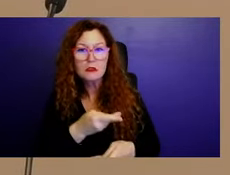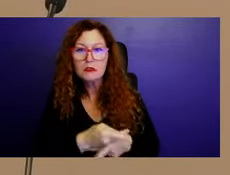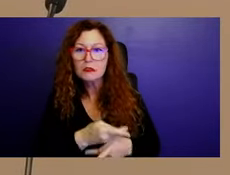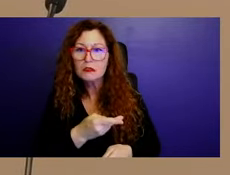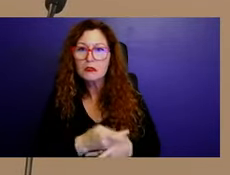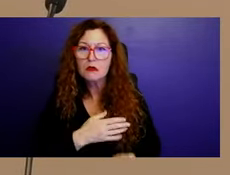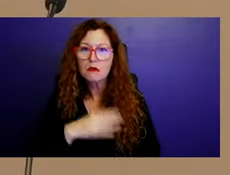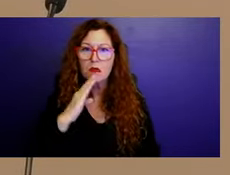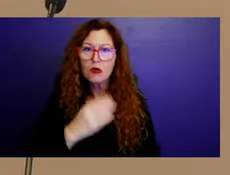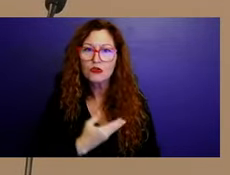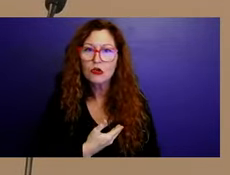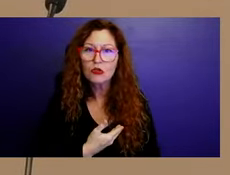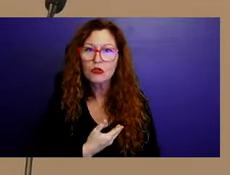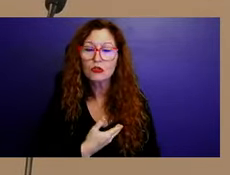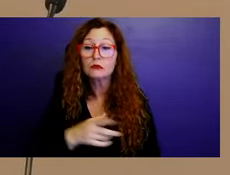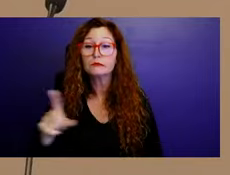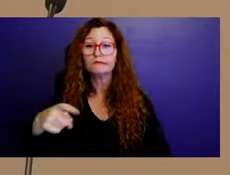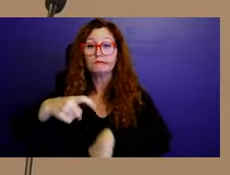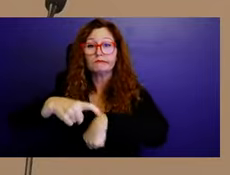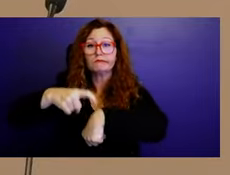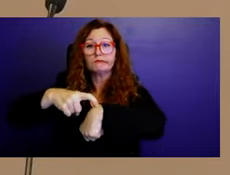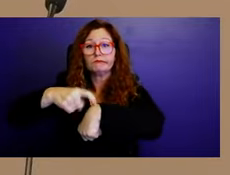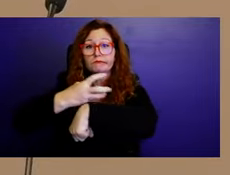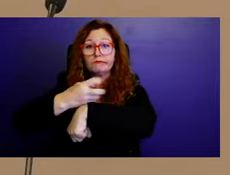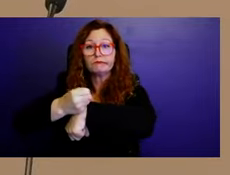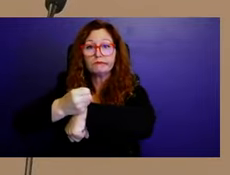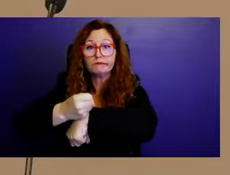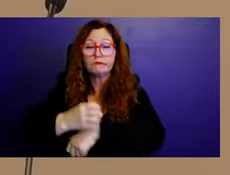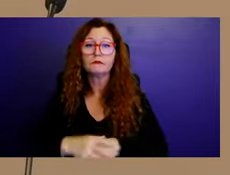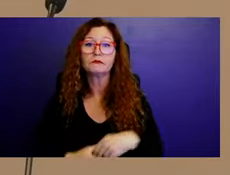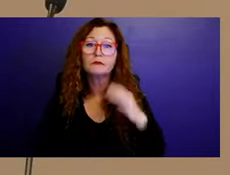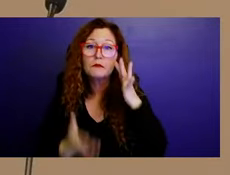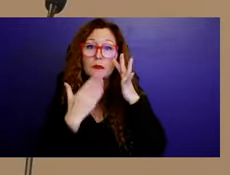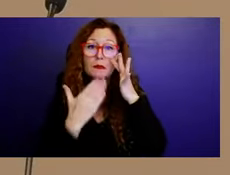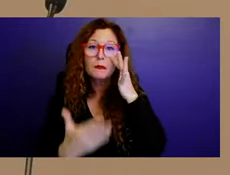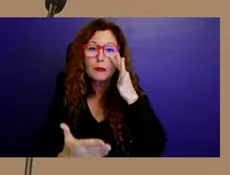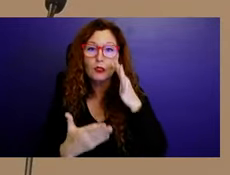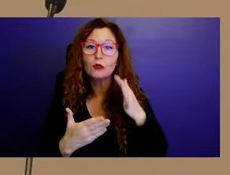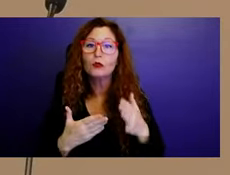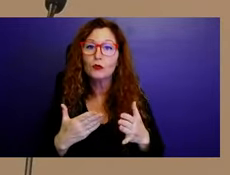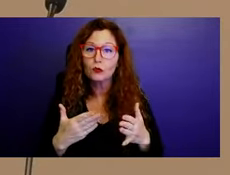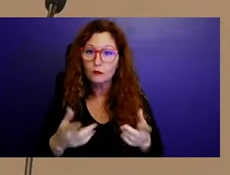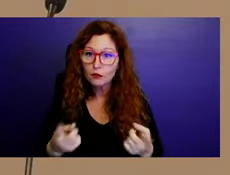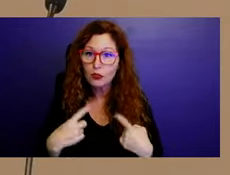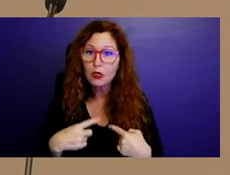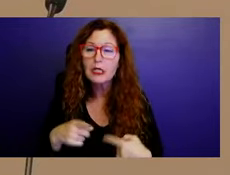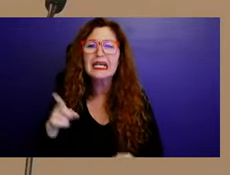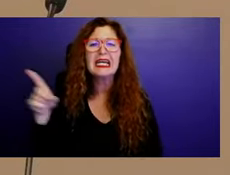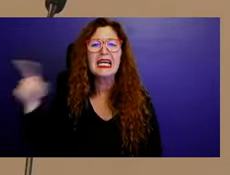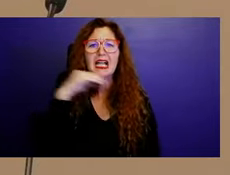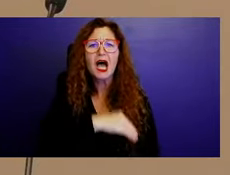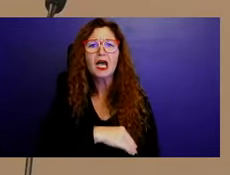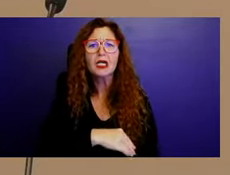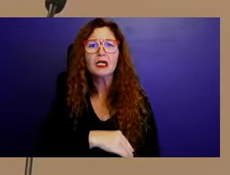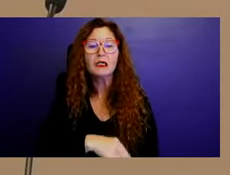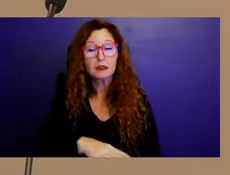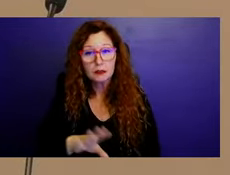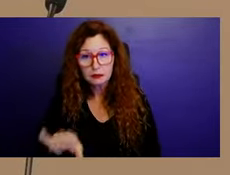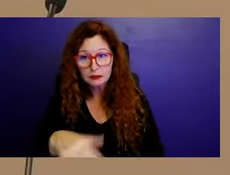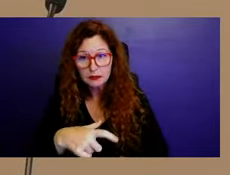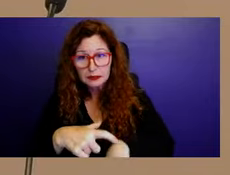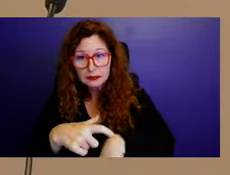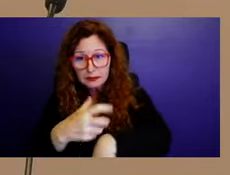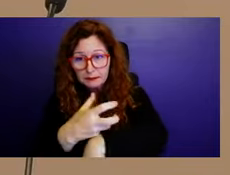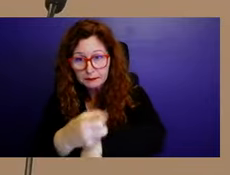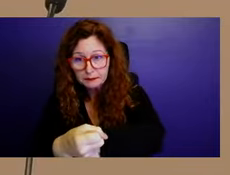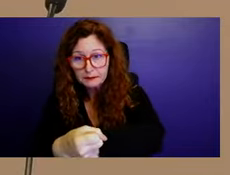Ma'am, your time has expired, but I thank you for coming here. want to encourage you to- He lied. Ma'am, your time has expired, but I want